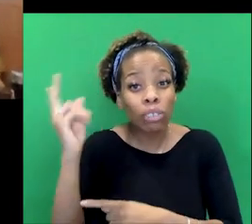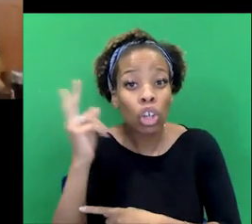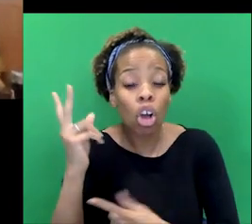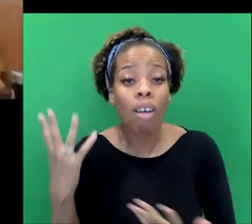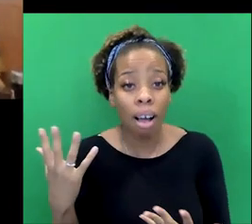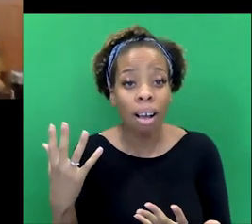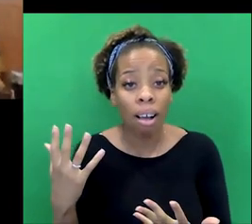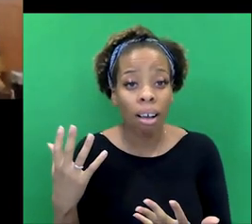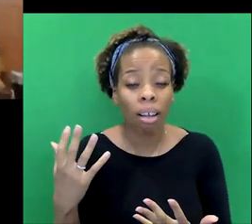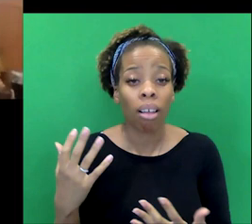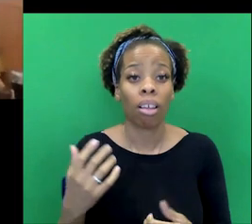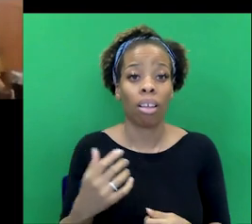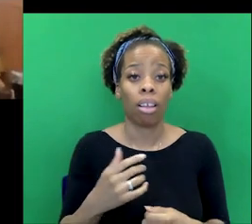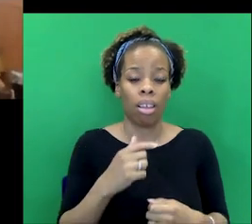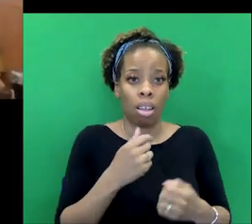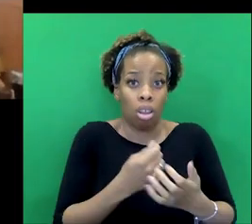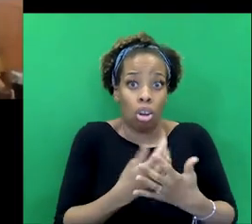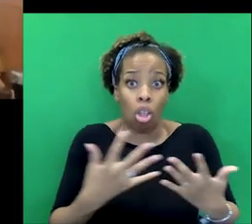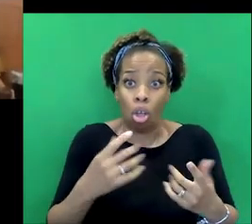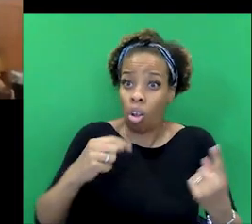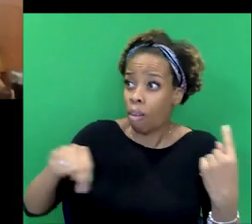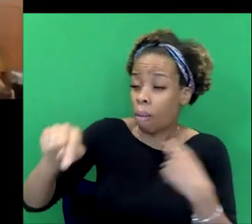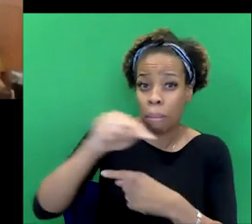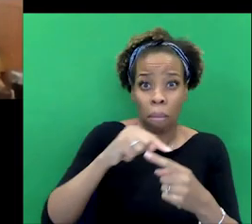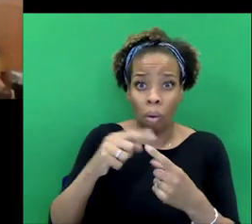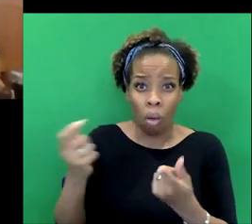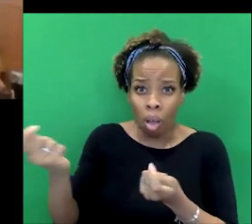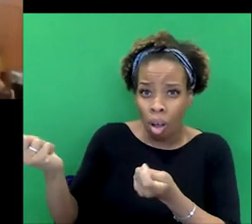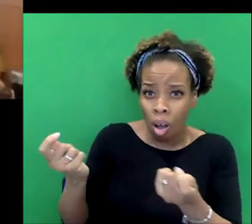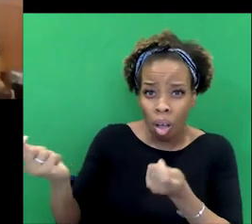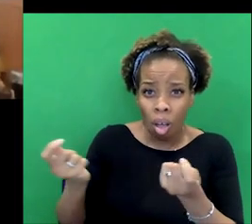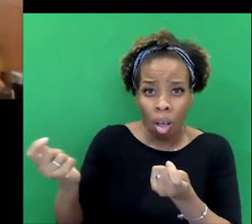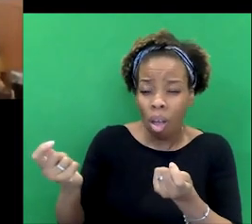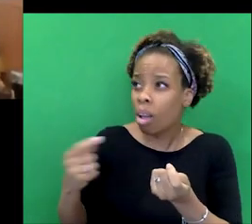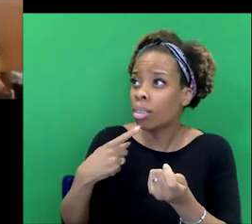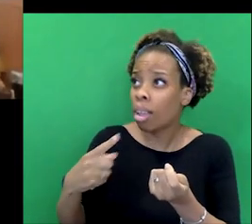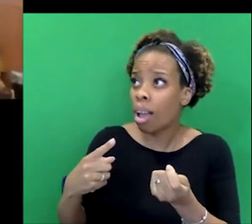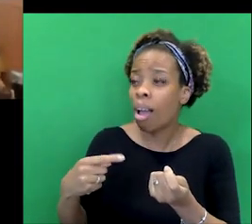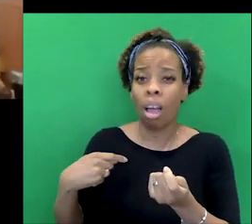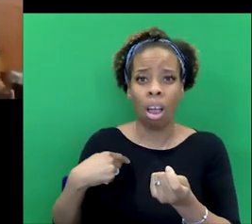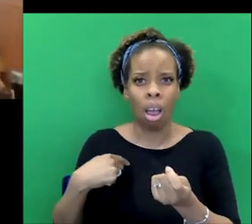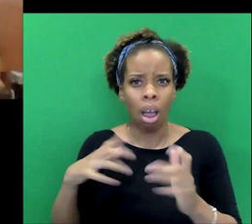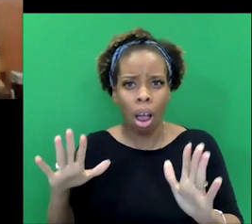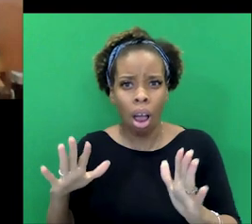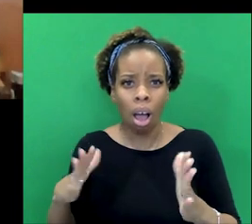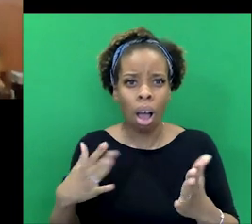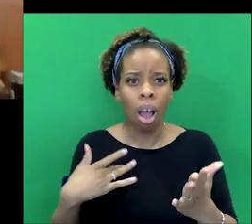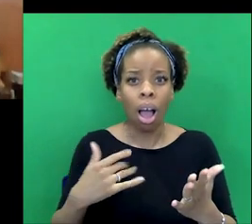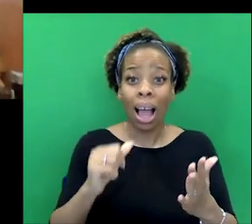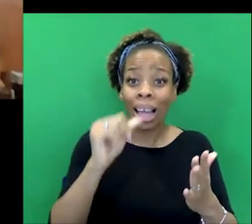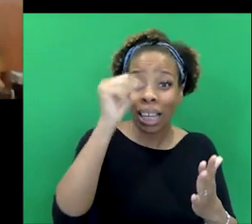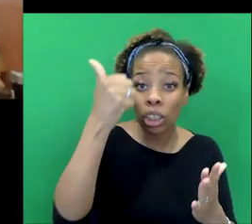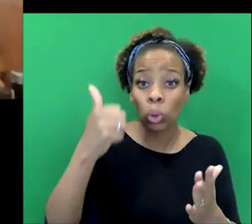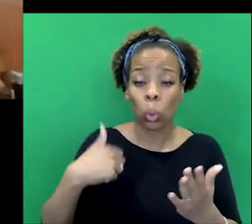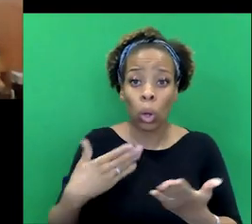20th century. And Curzon has the partition of Bengal to actually, on religious lines, Hindu and Muslim,